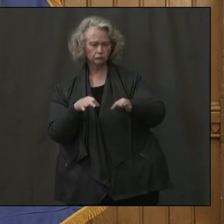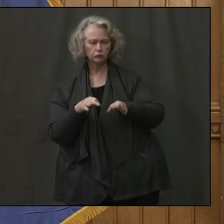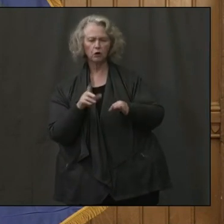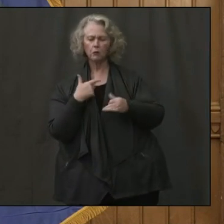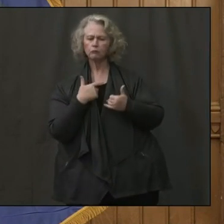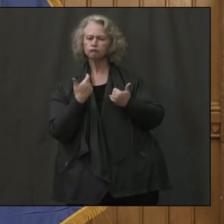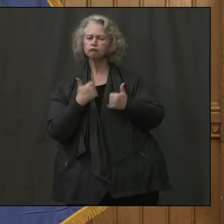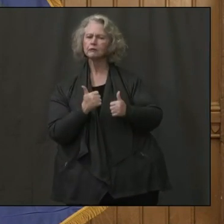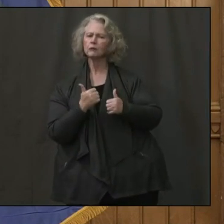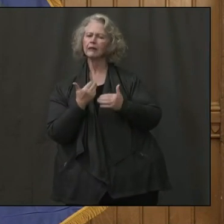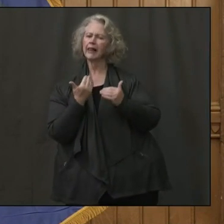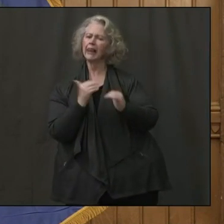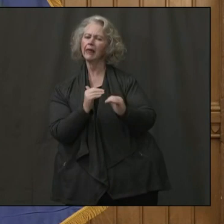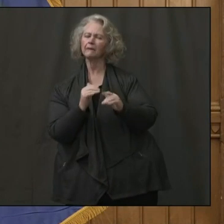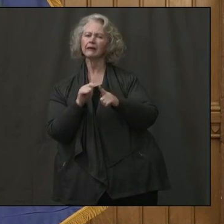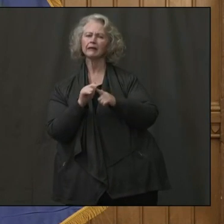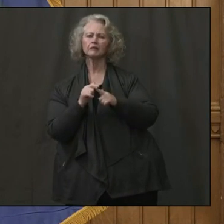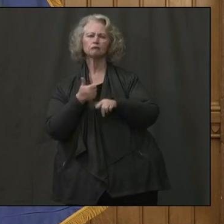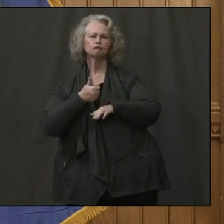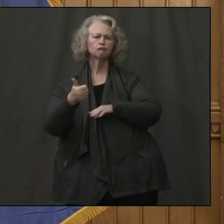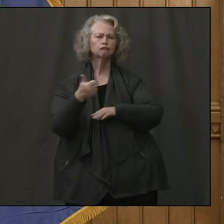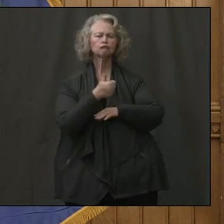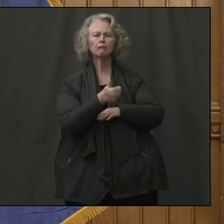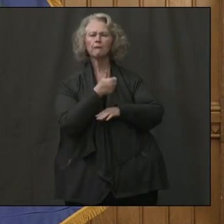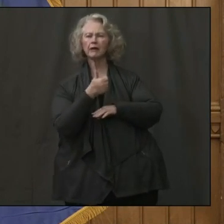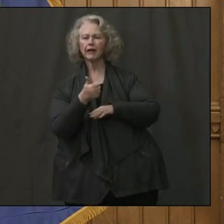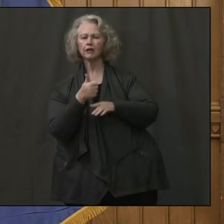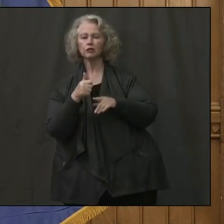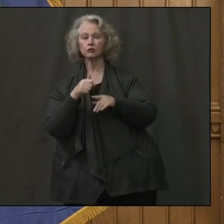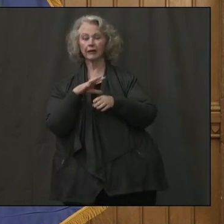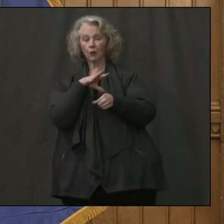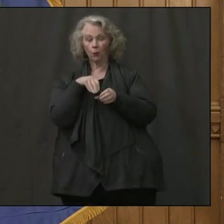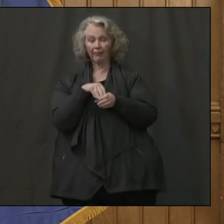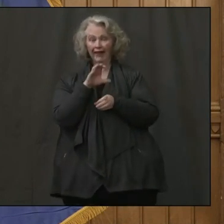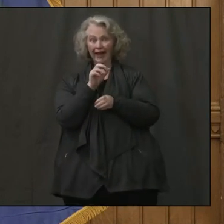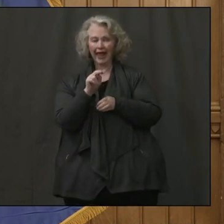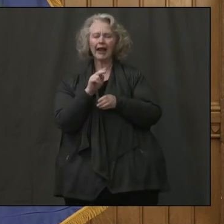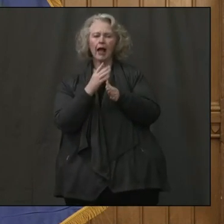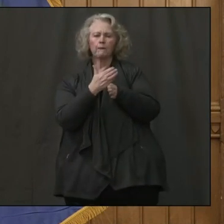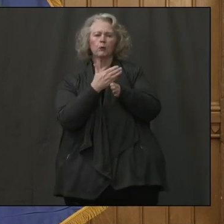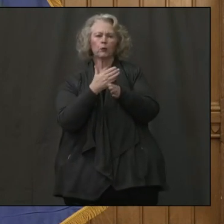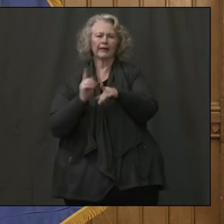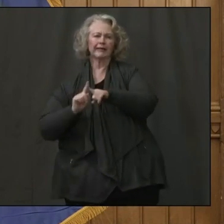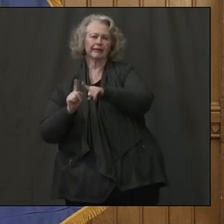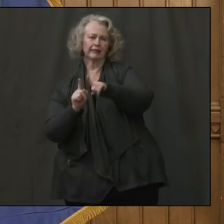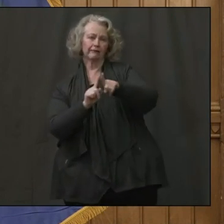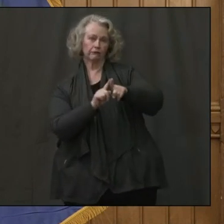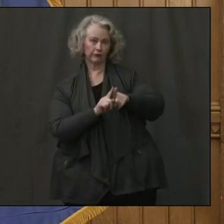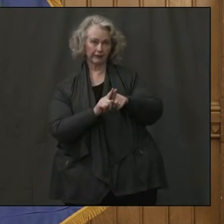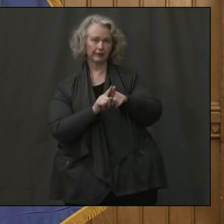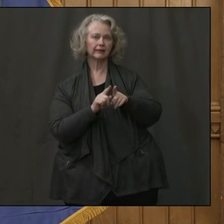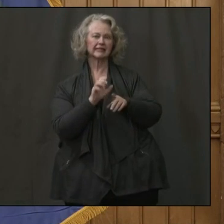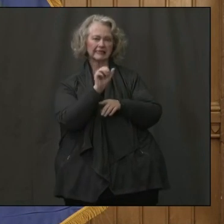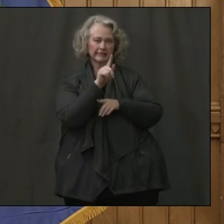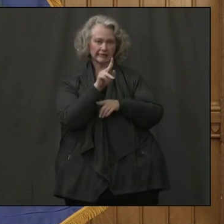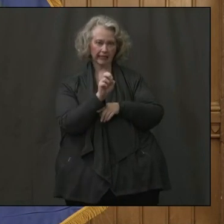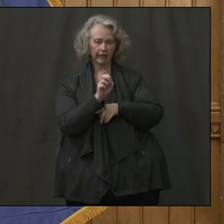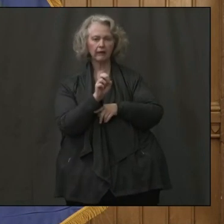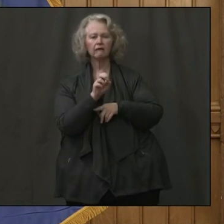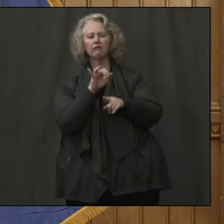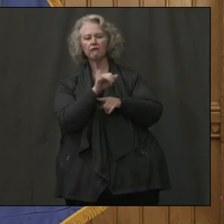of transportation throughout the state and intrastate, following on the president's transportation